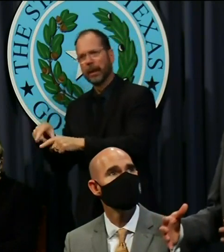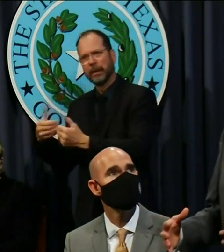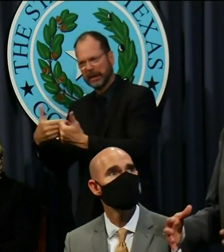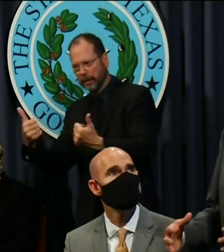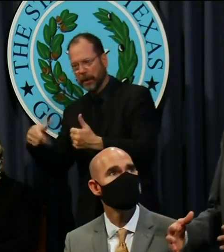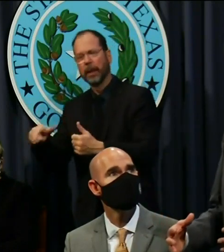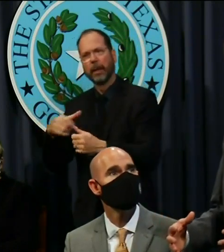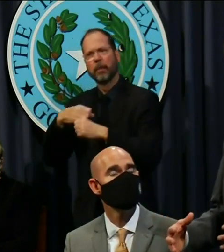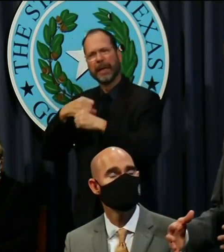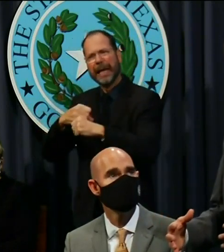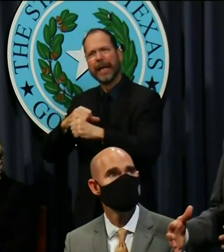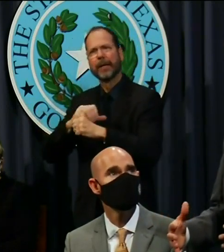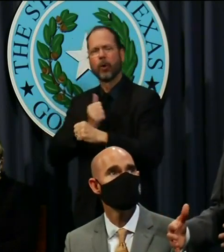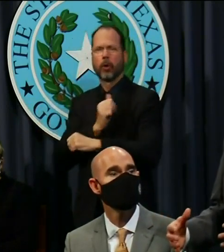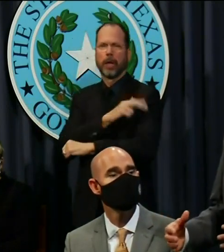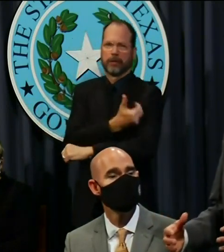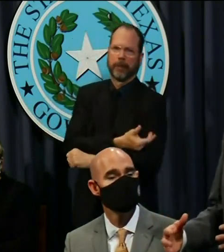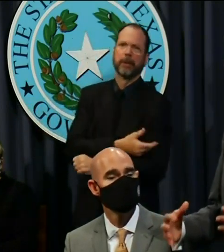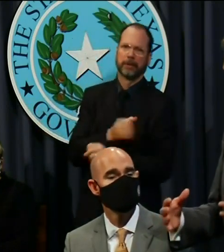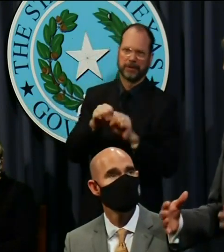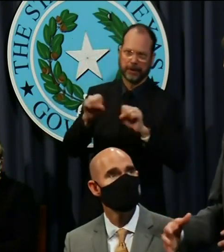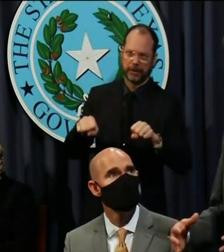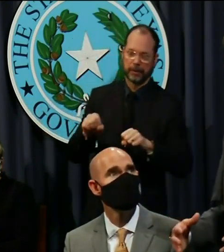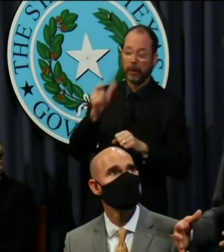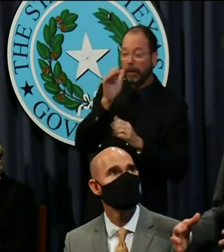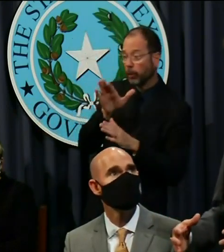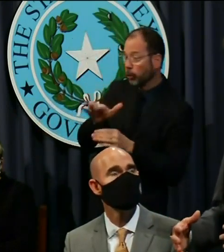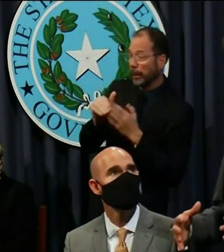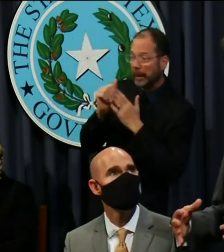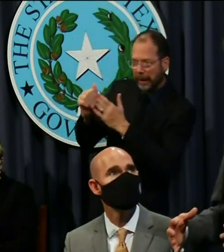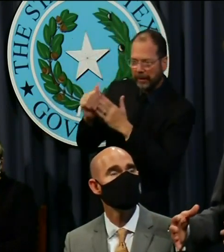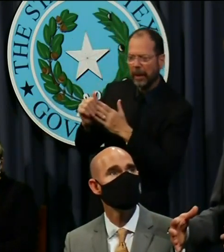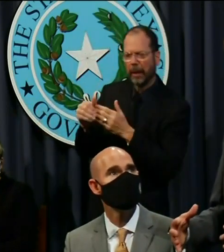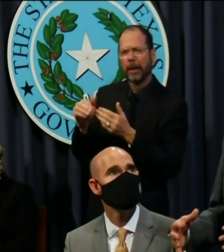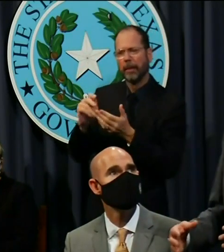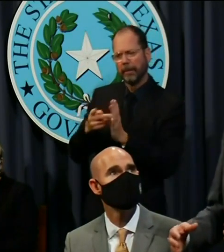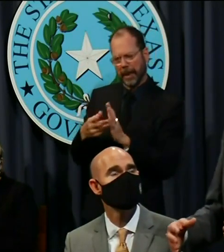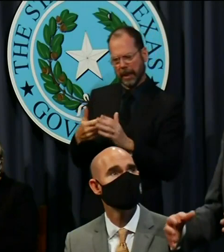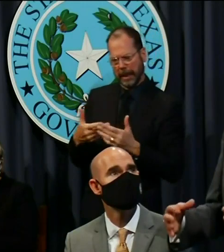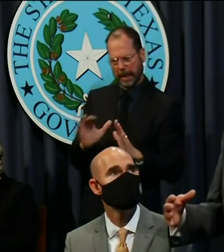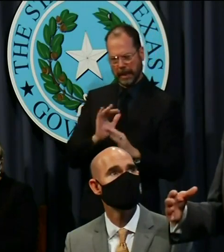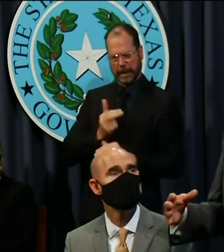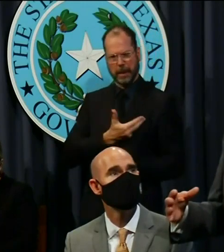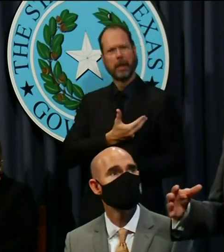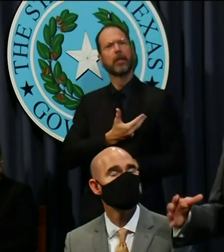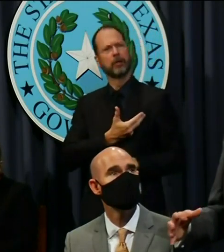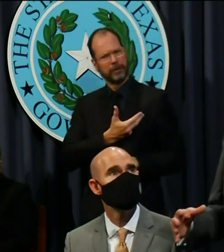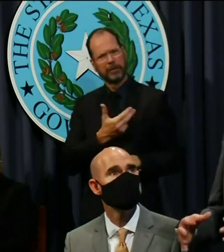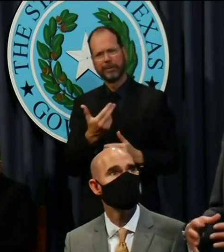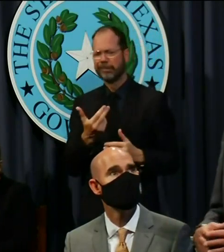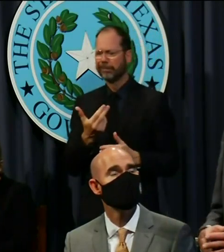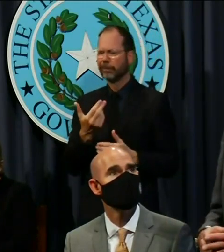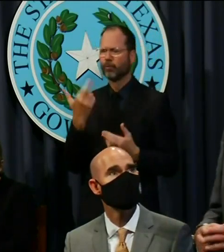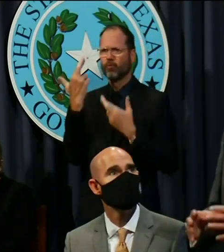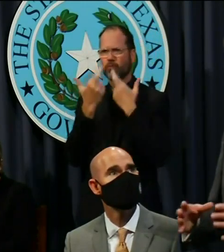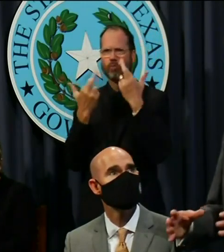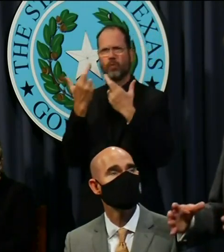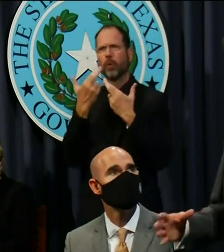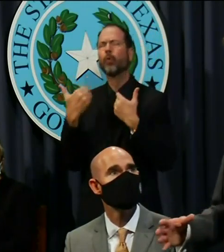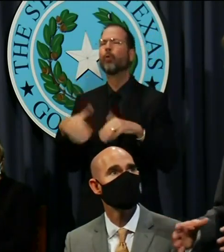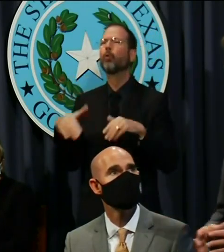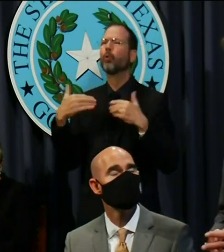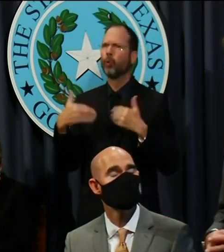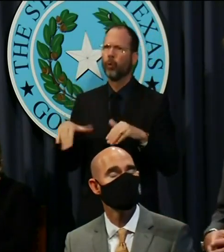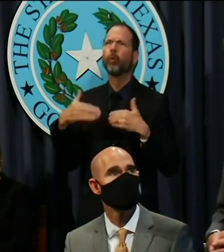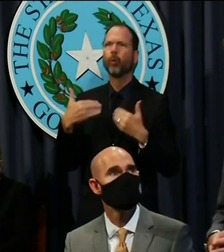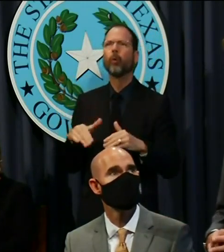the integrity of the healthcare system. And, Governor, your leadership has allowed us to really, you know, recognize the depth